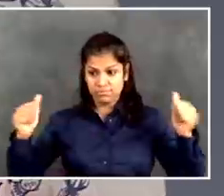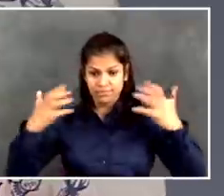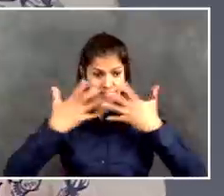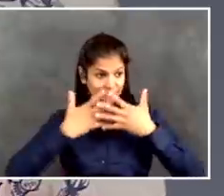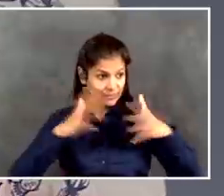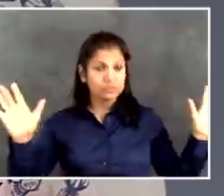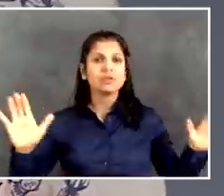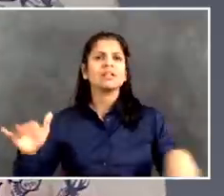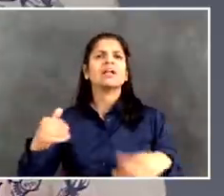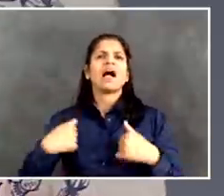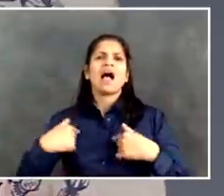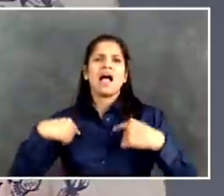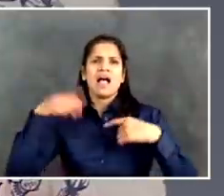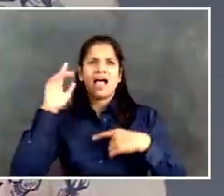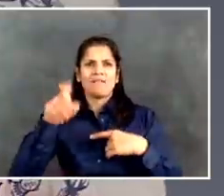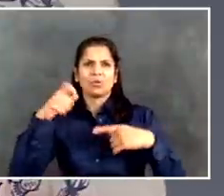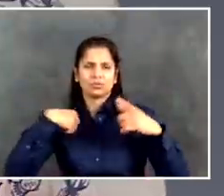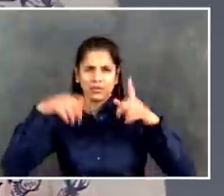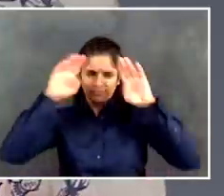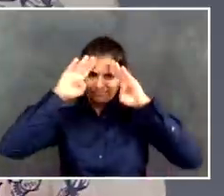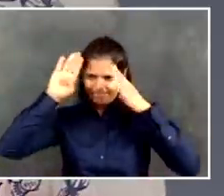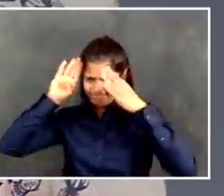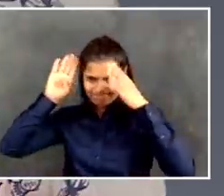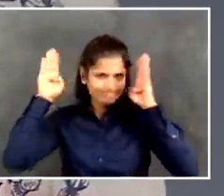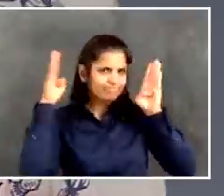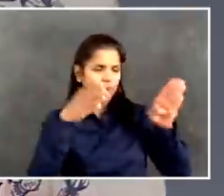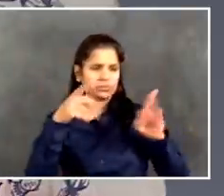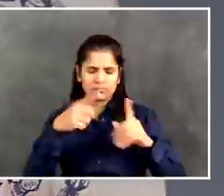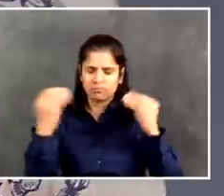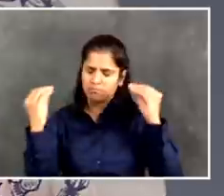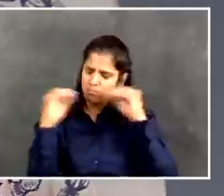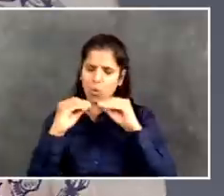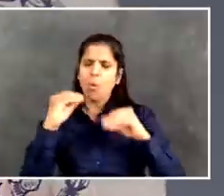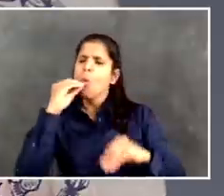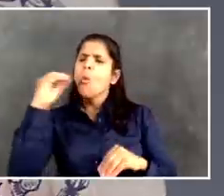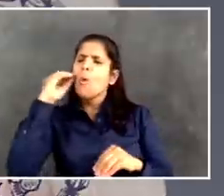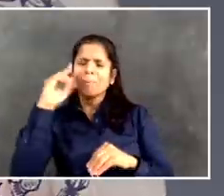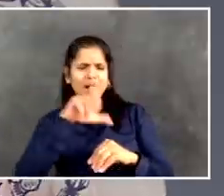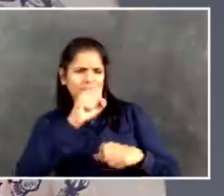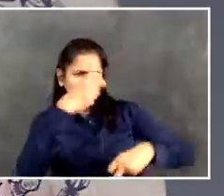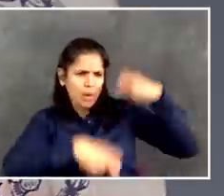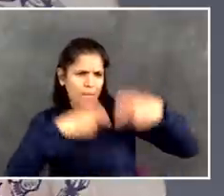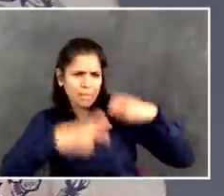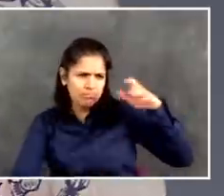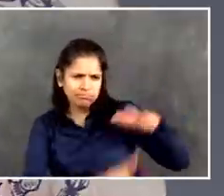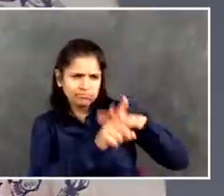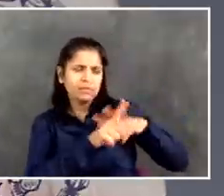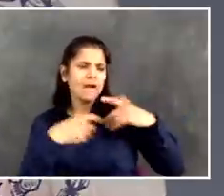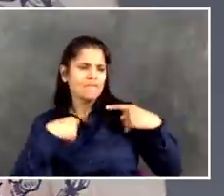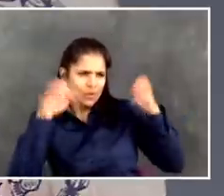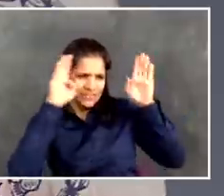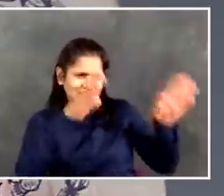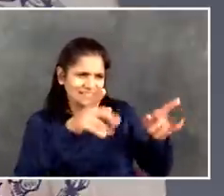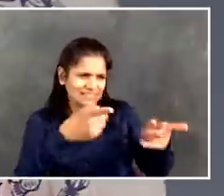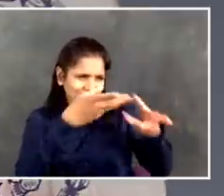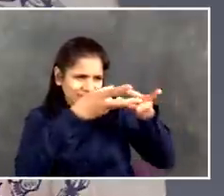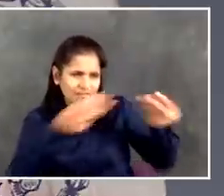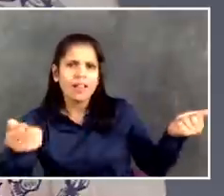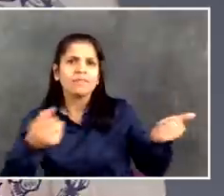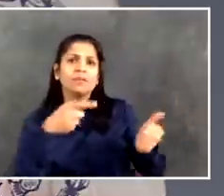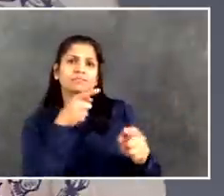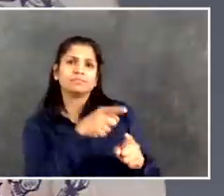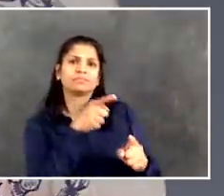work. This crisis has disrupted some of what we were doing, obviously, but we have the tools that work.